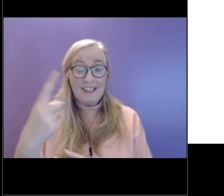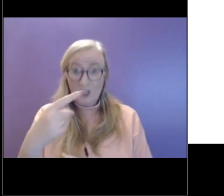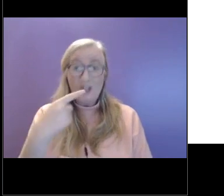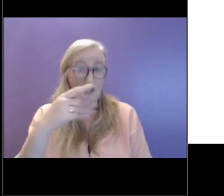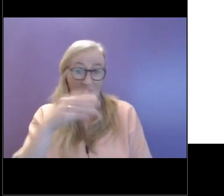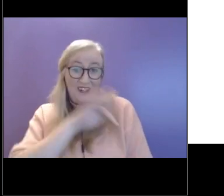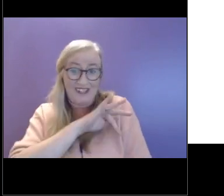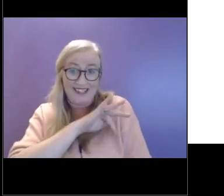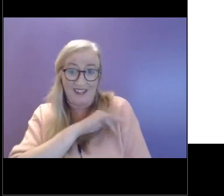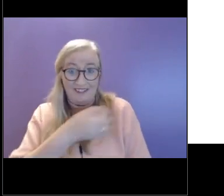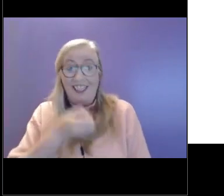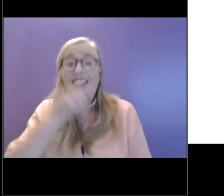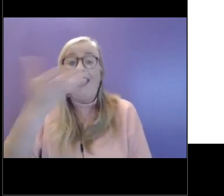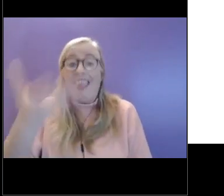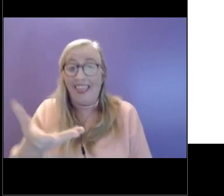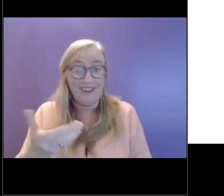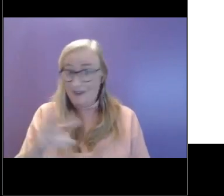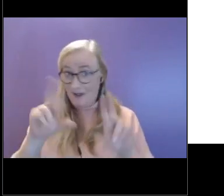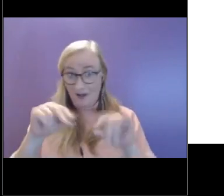out loud if you like.